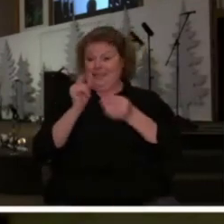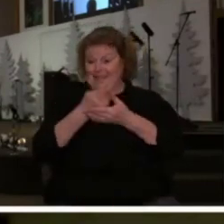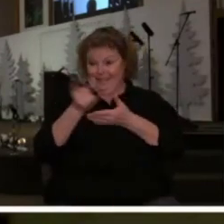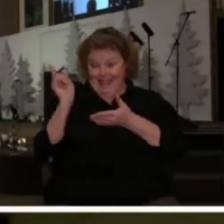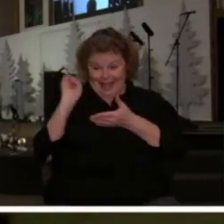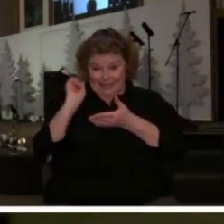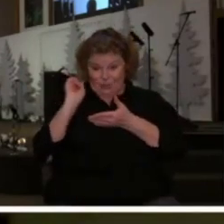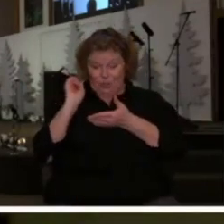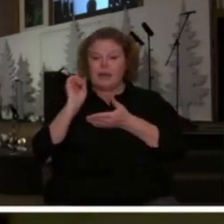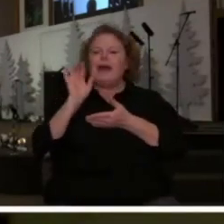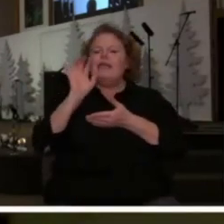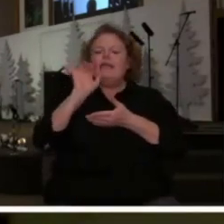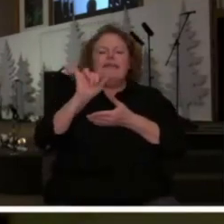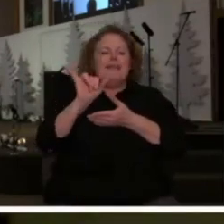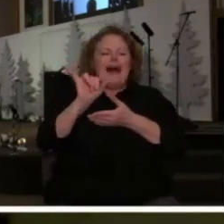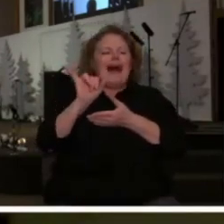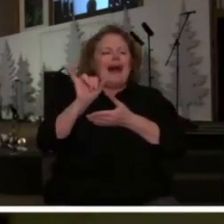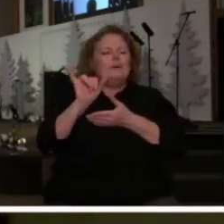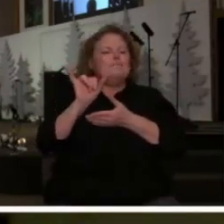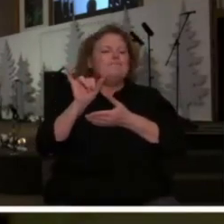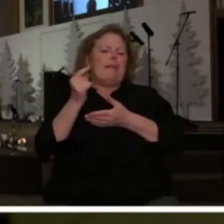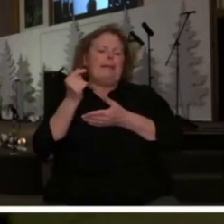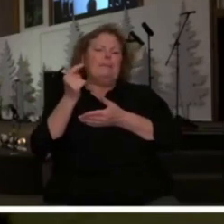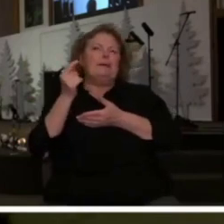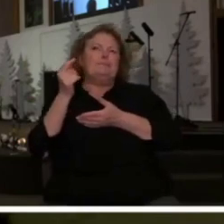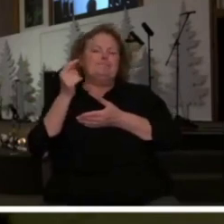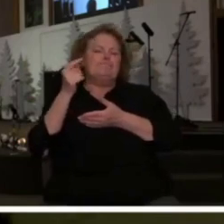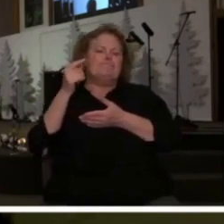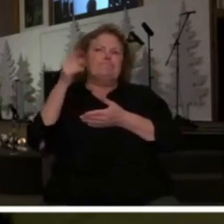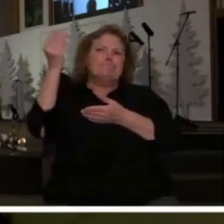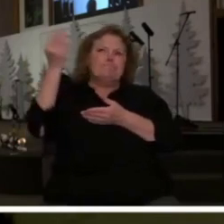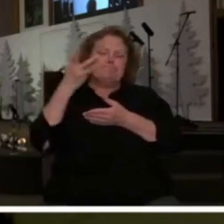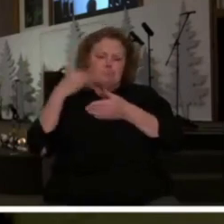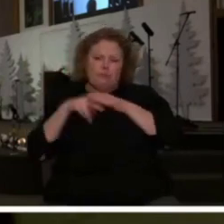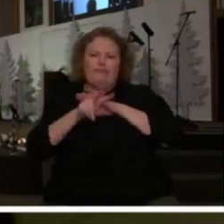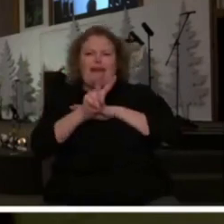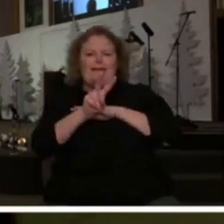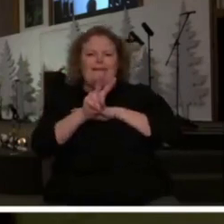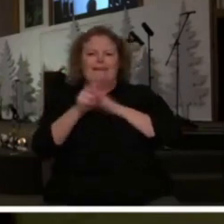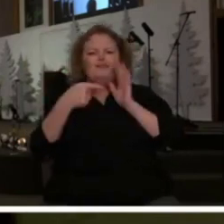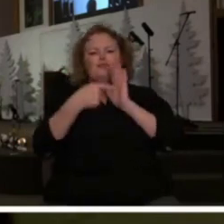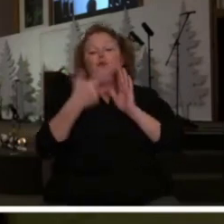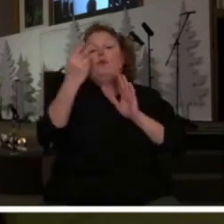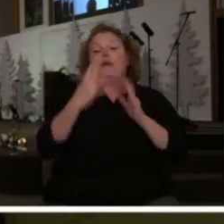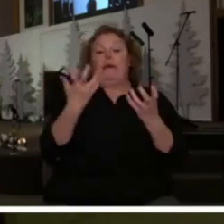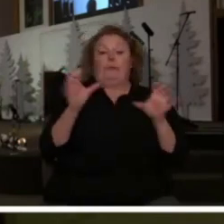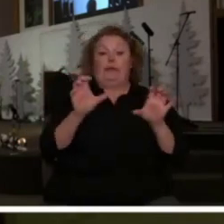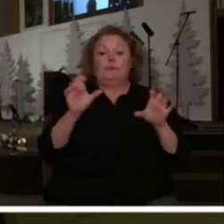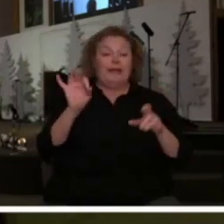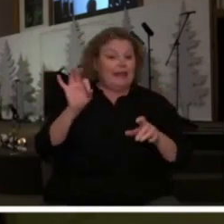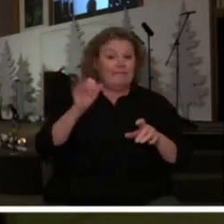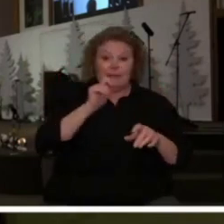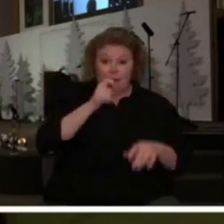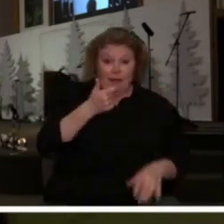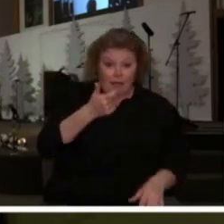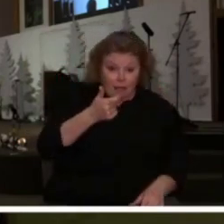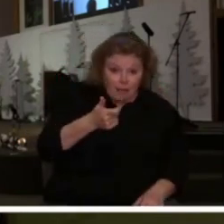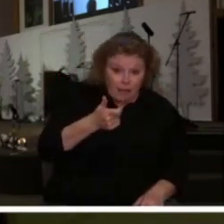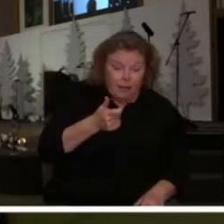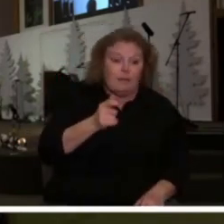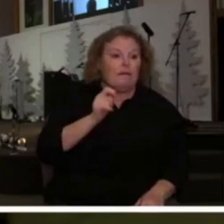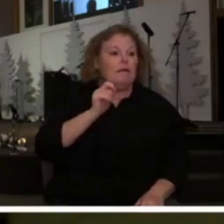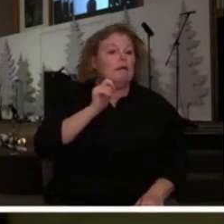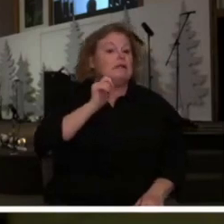believe, was a prophetic message as it relates to what God wants to accomplish to us. And if you didn't hear it, and if you